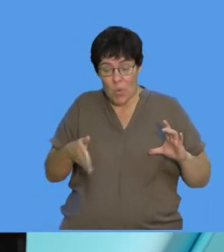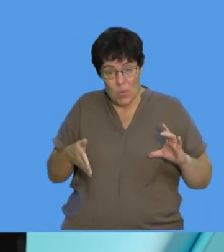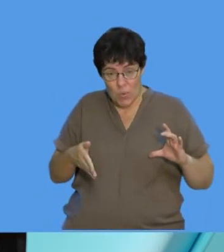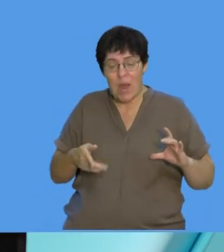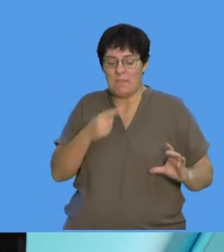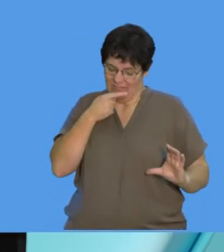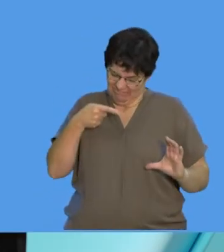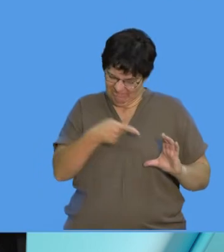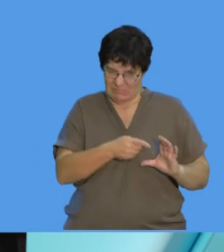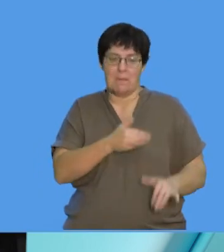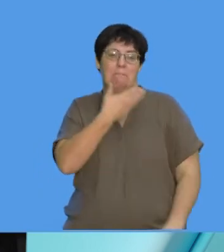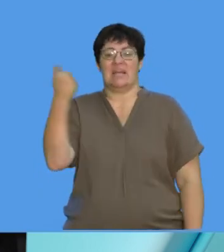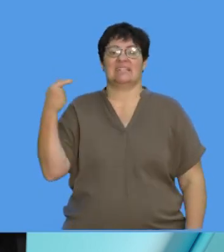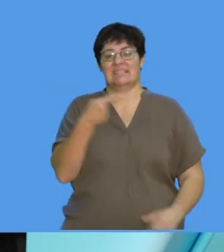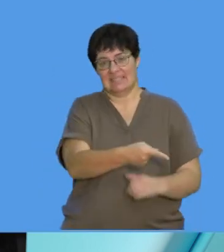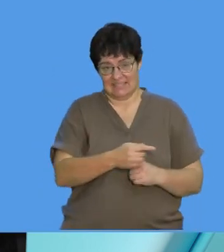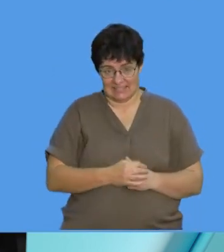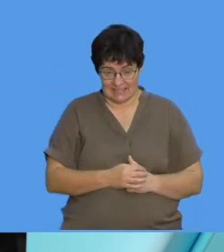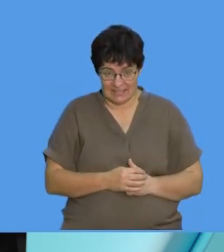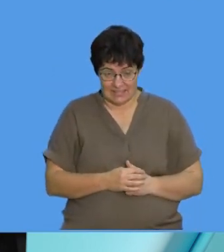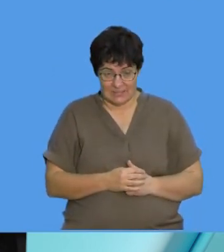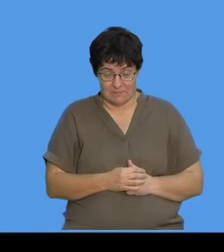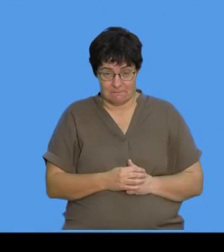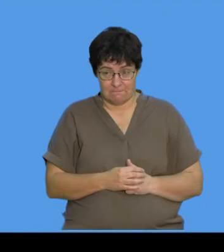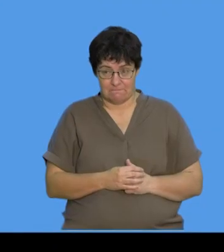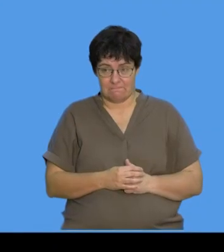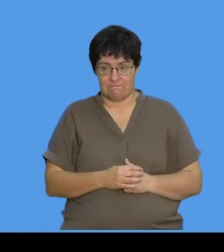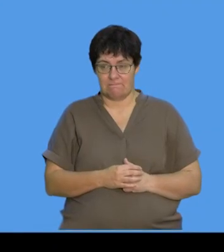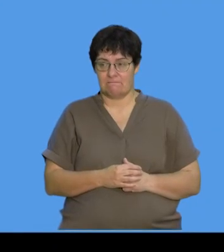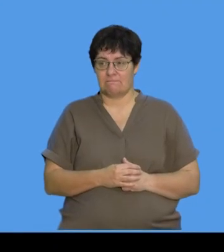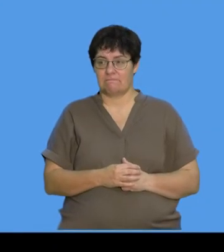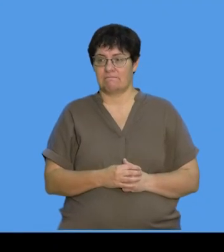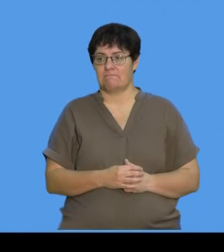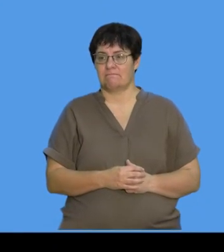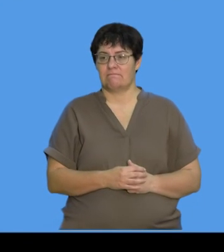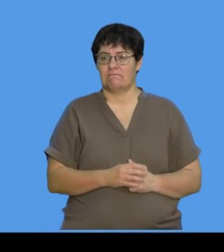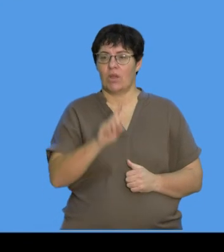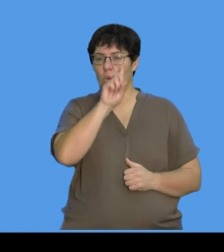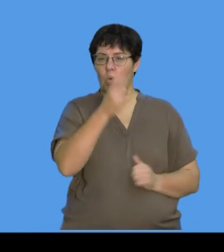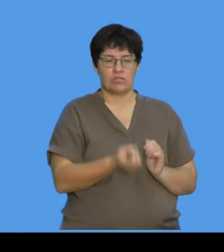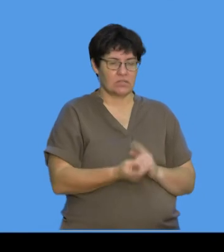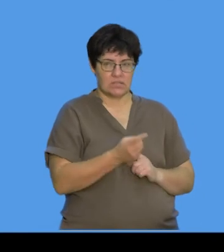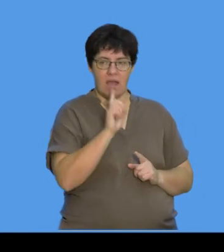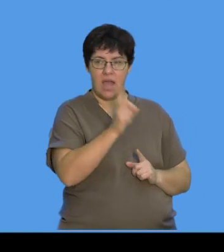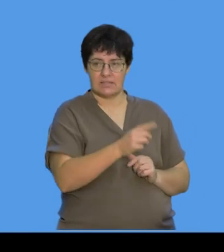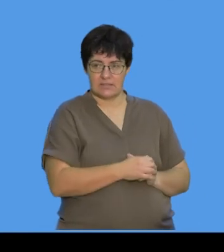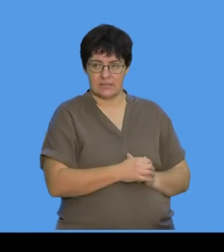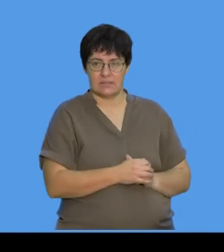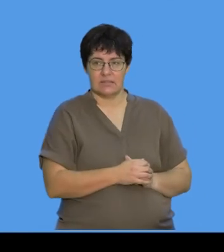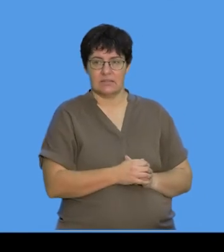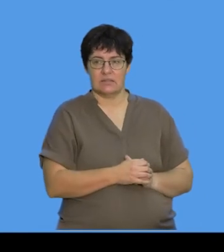that the mouthwash worked the best. Okay. So, what question can we ask you over here?